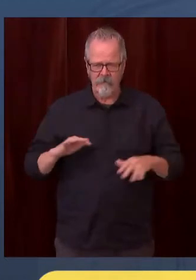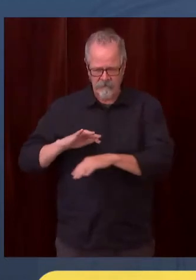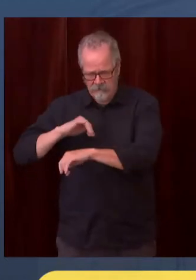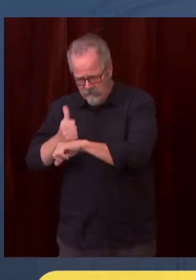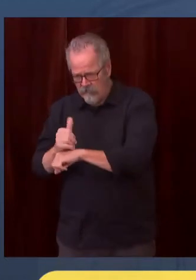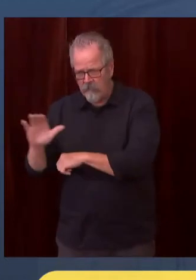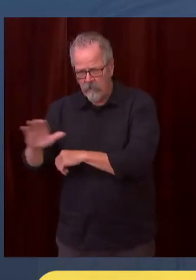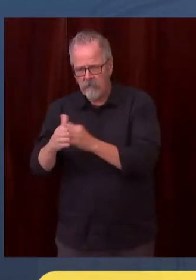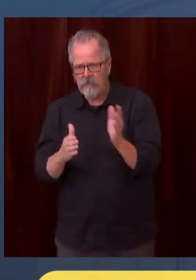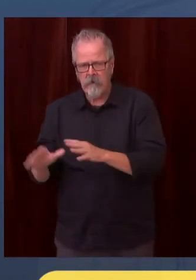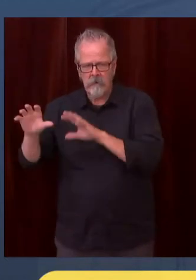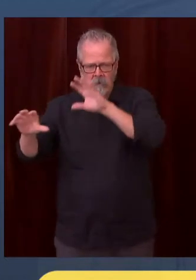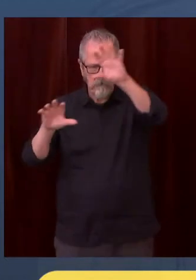place.